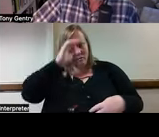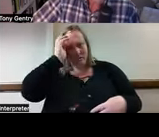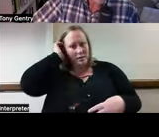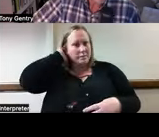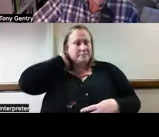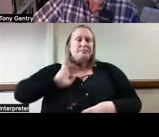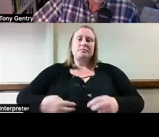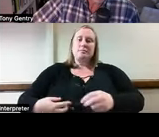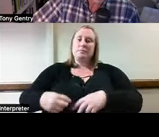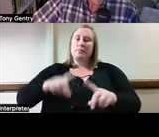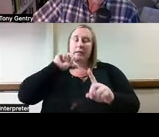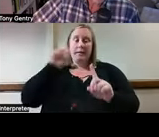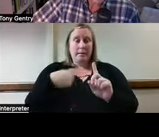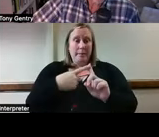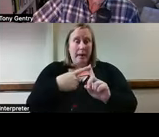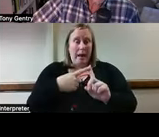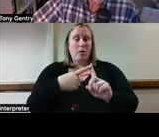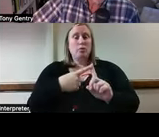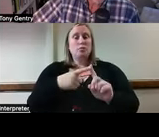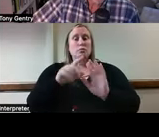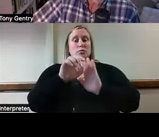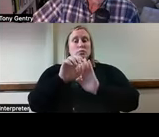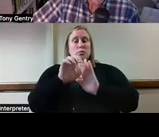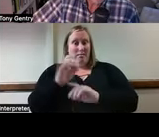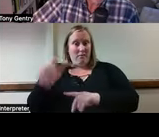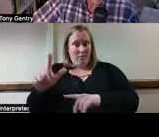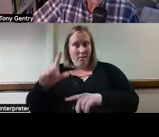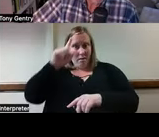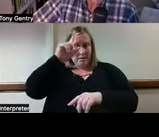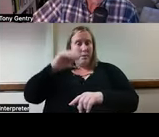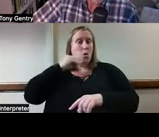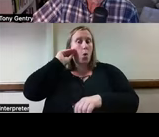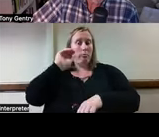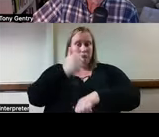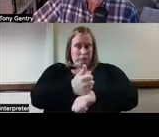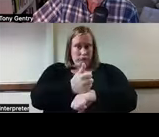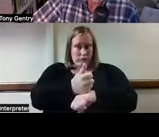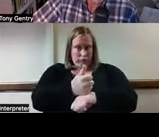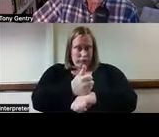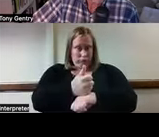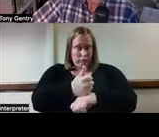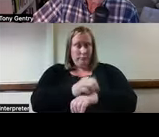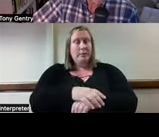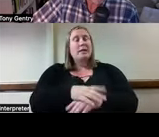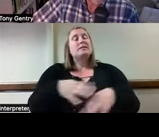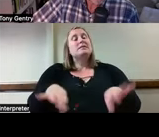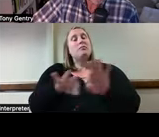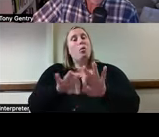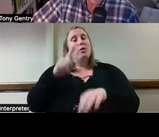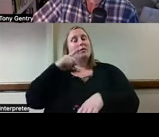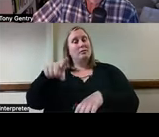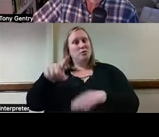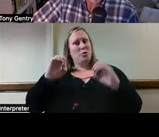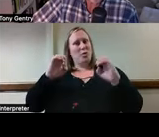When you're thinking about ethical smart home provision in the ways that we've been talking about this morning, it's important for each of us to educate